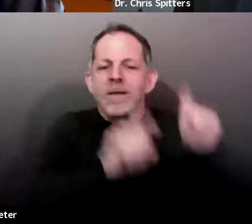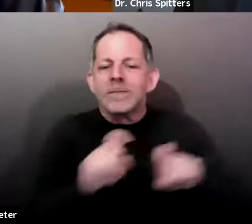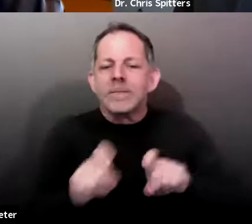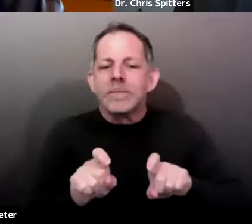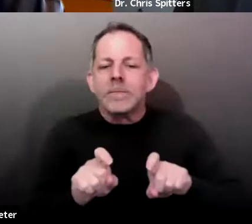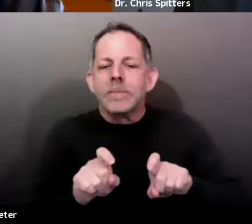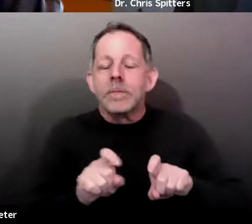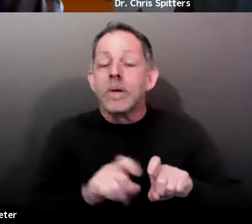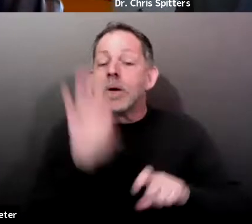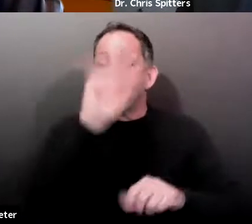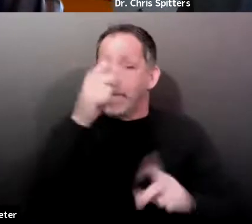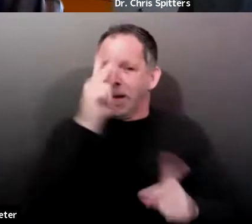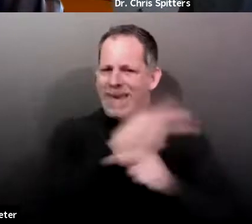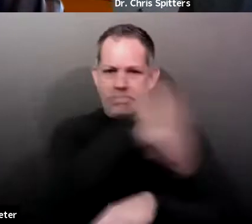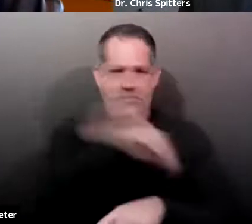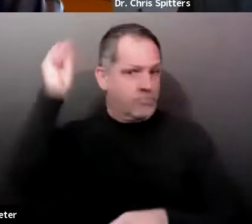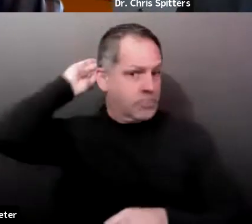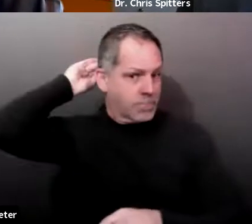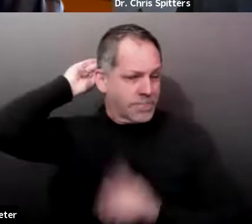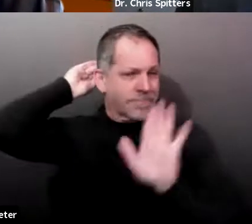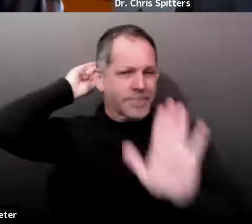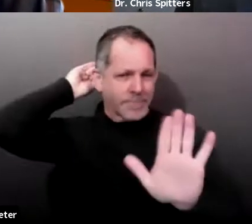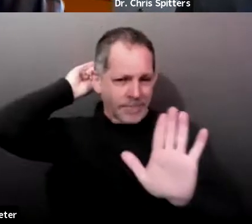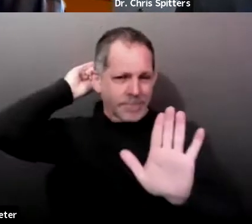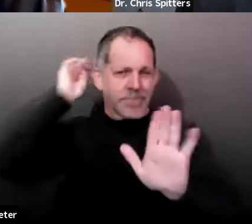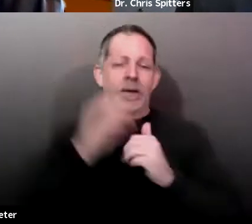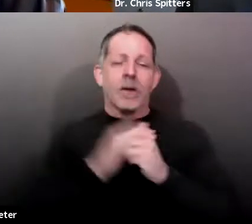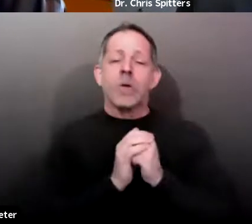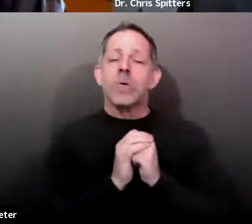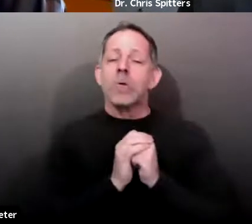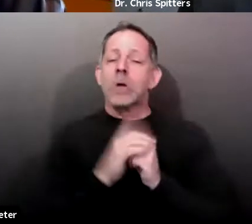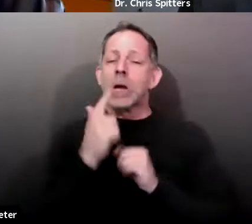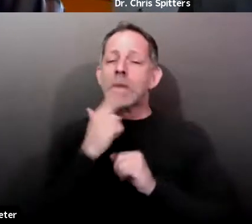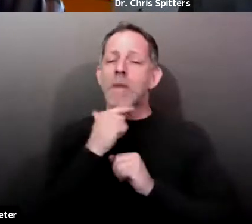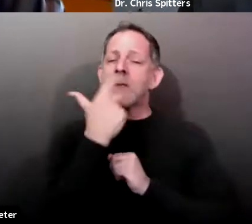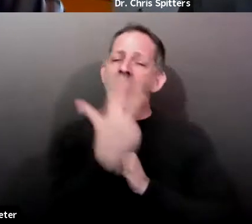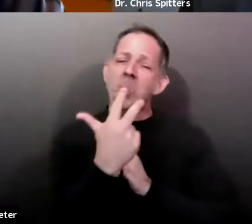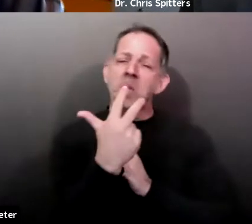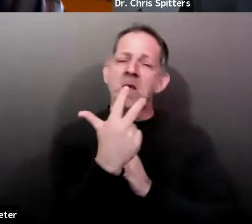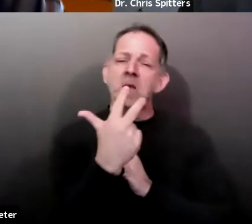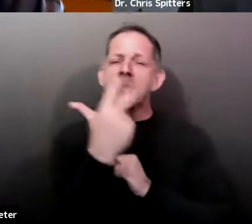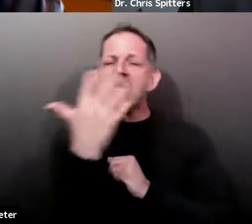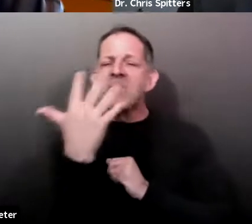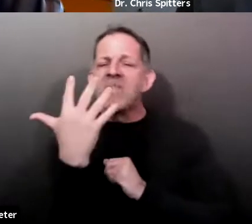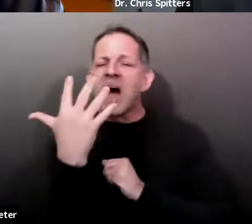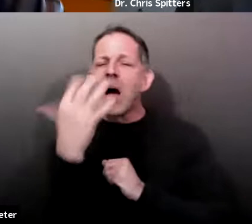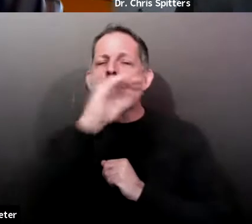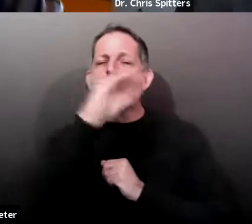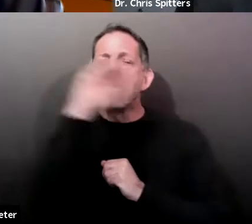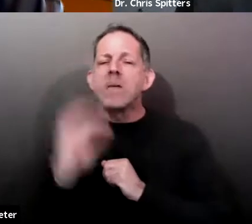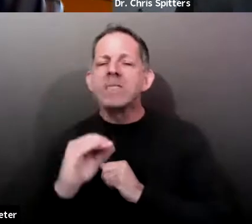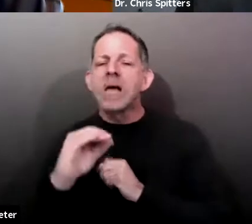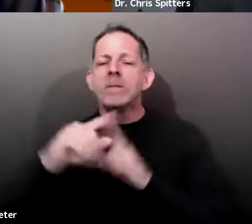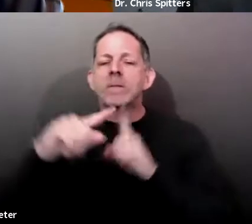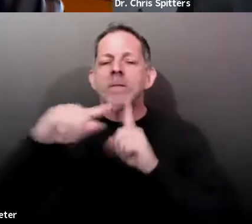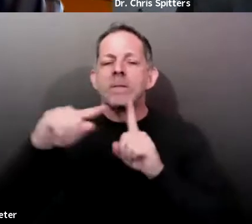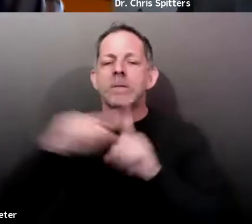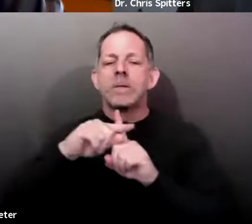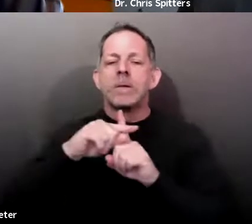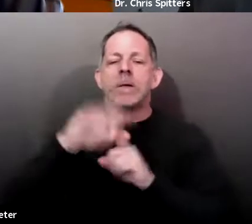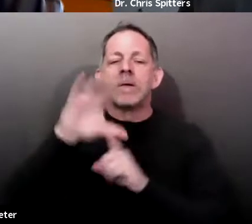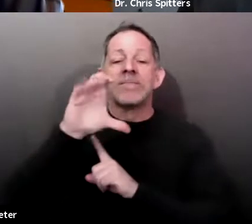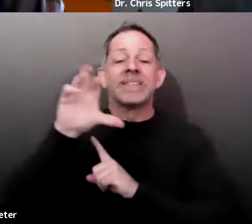somewhere between 3% and 5% of positive PCR results get forwarded for this